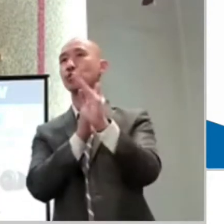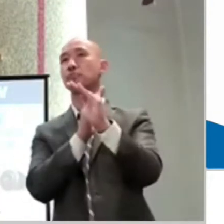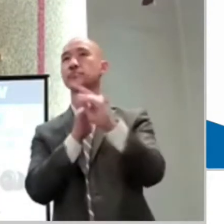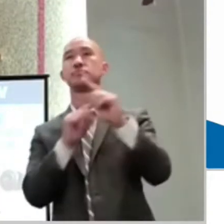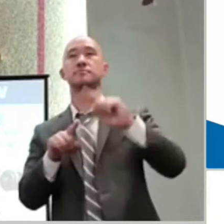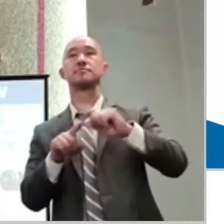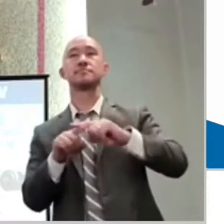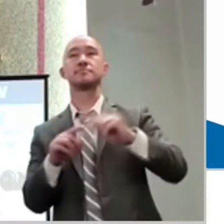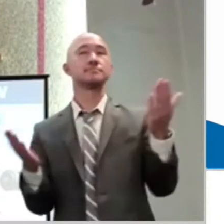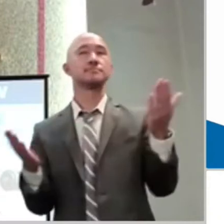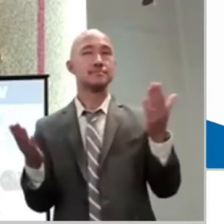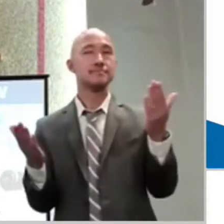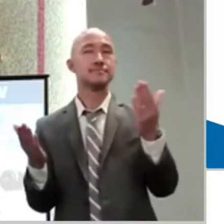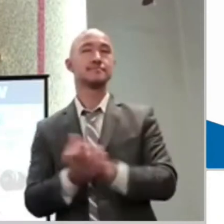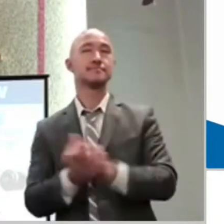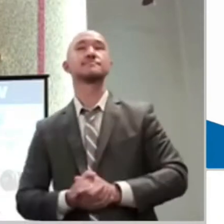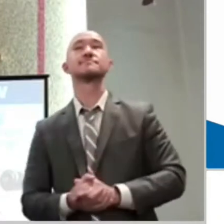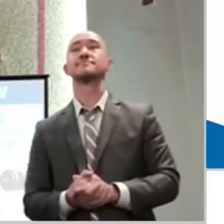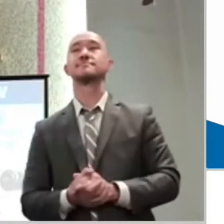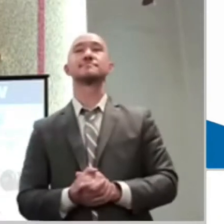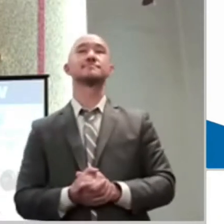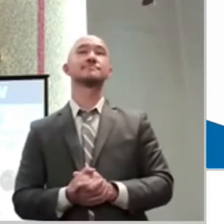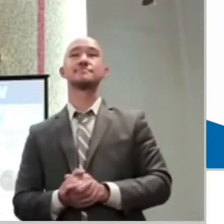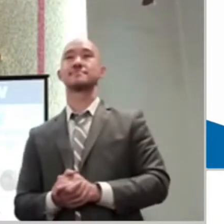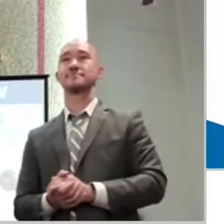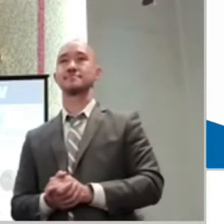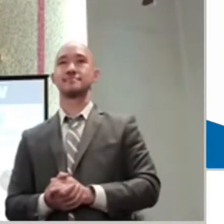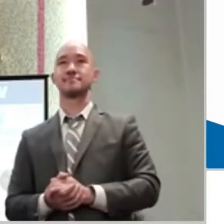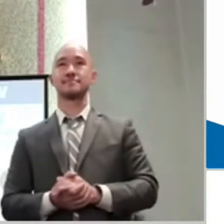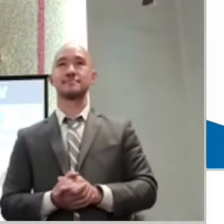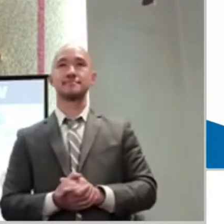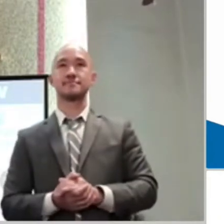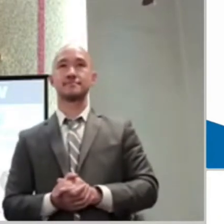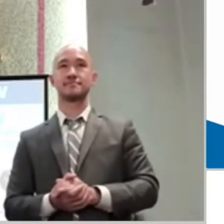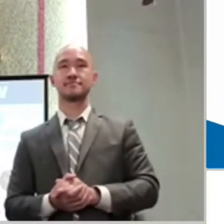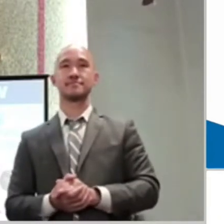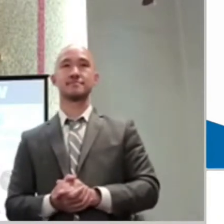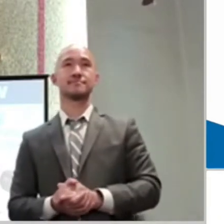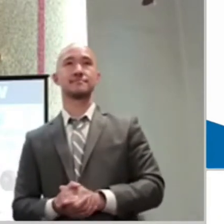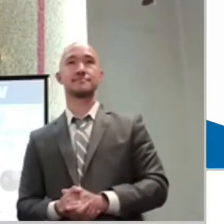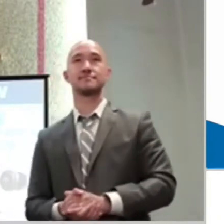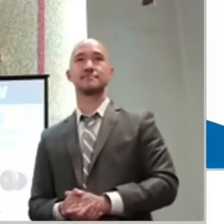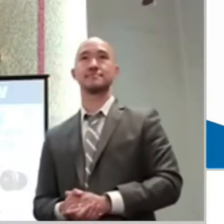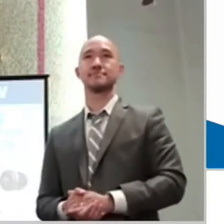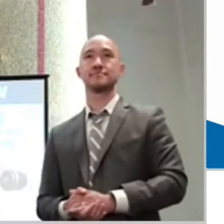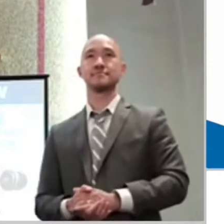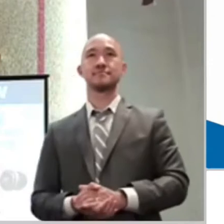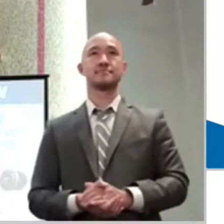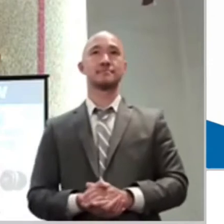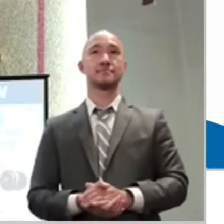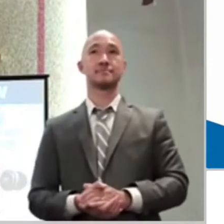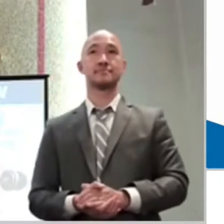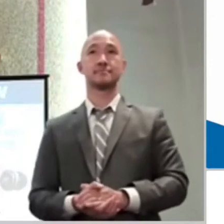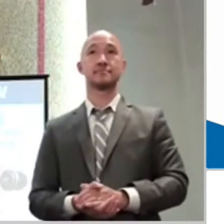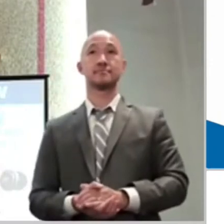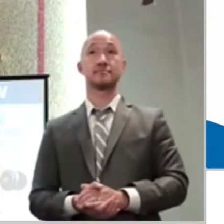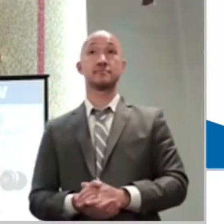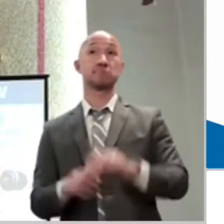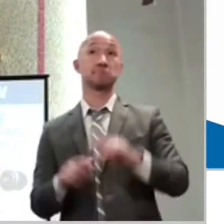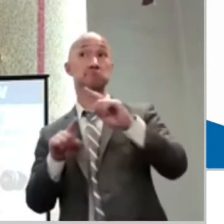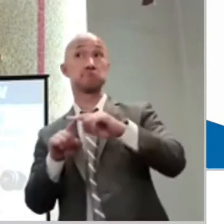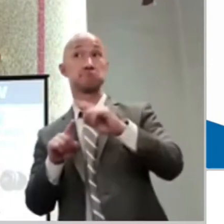What do you hope to accomplish in this life? Are you hoping in people?